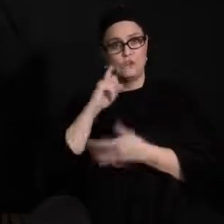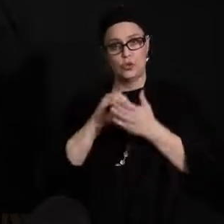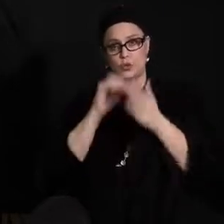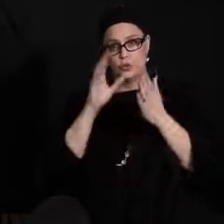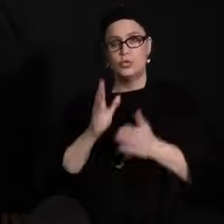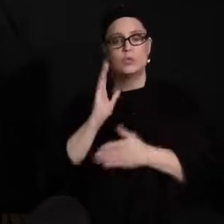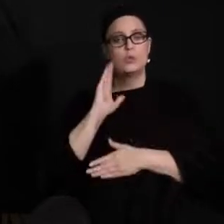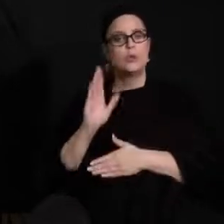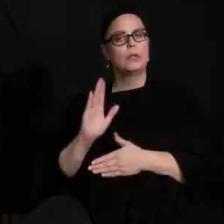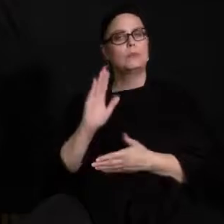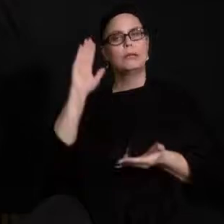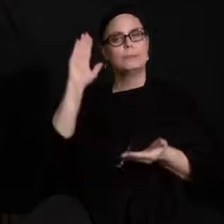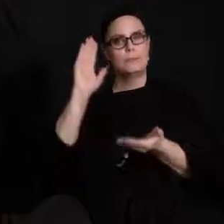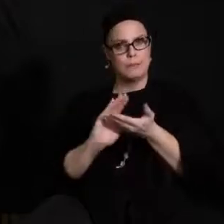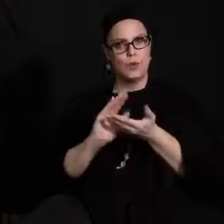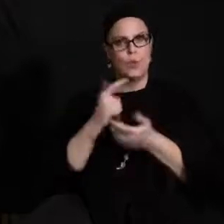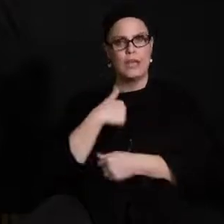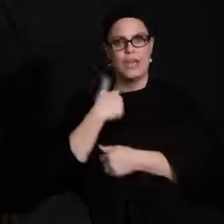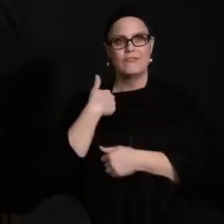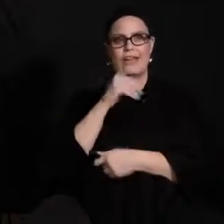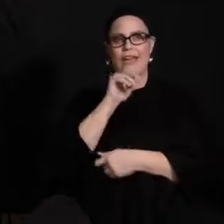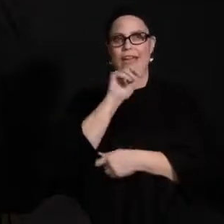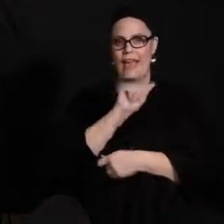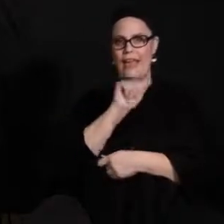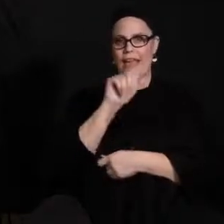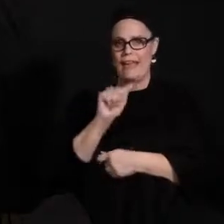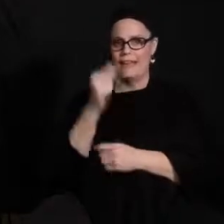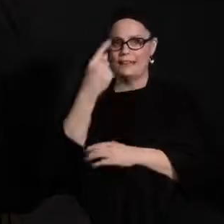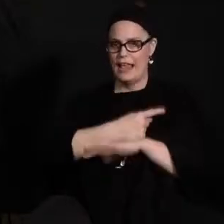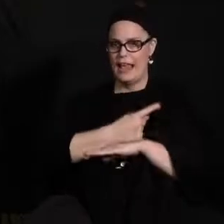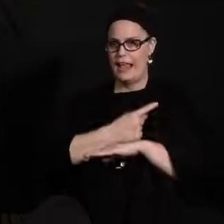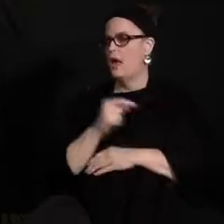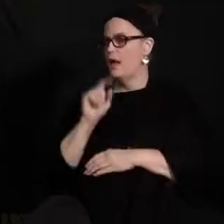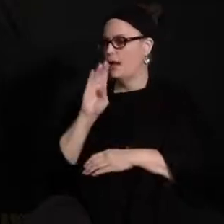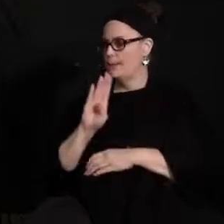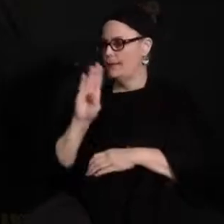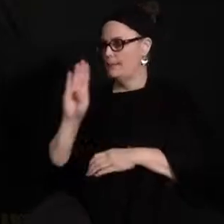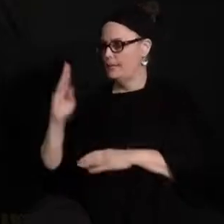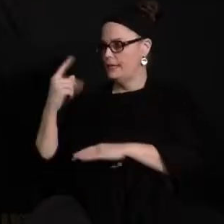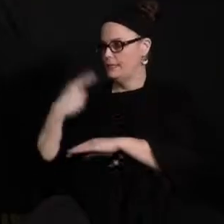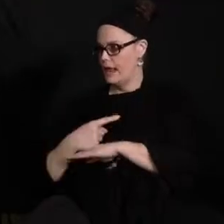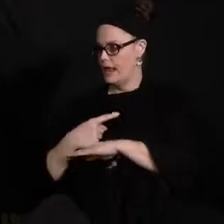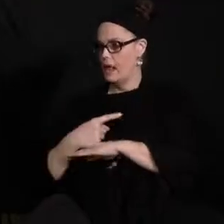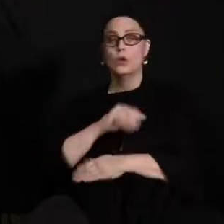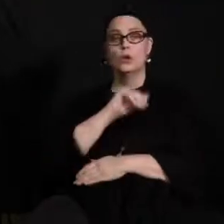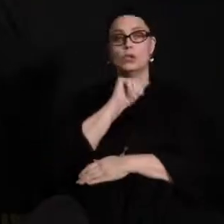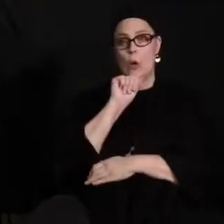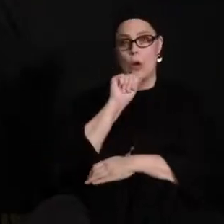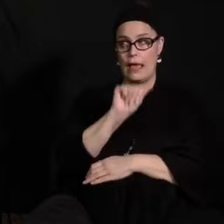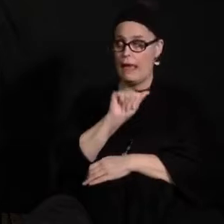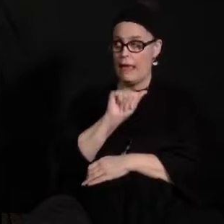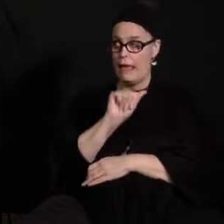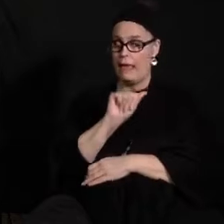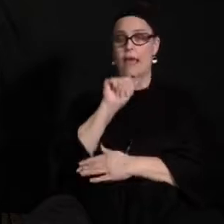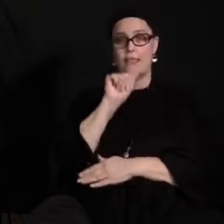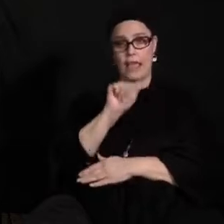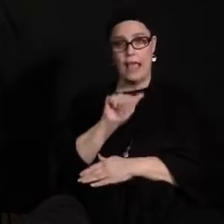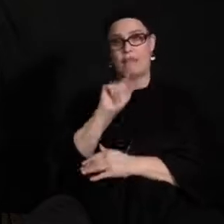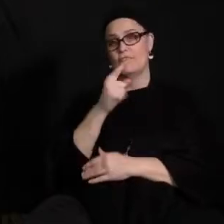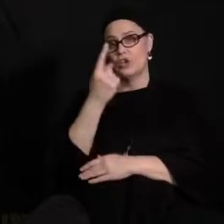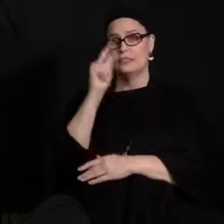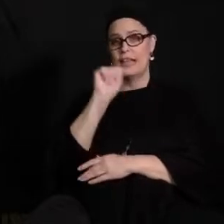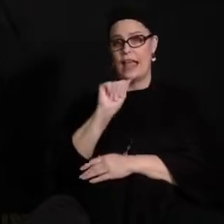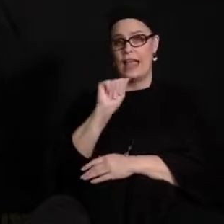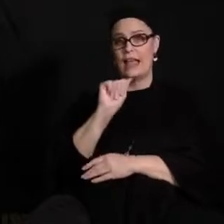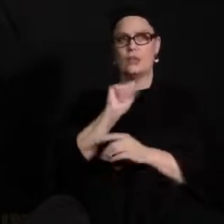We have an AA day and a BB day. So A, the first A day is